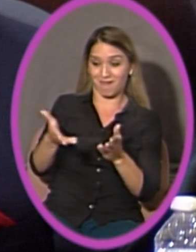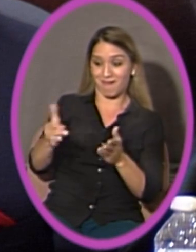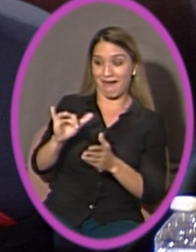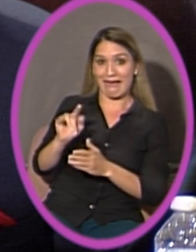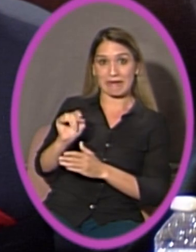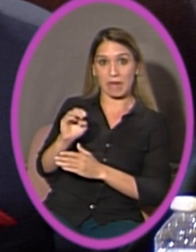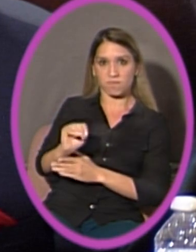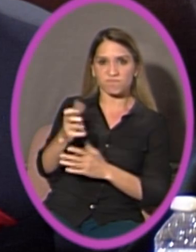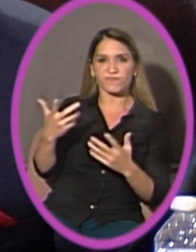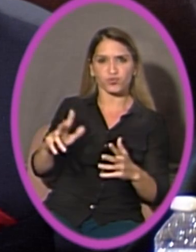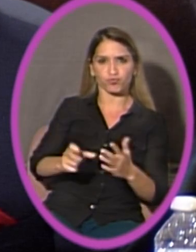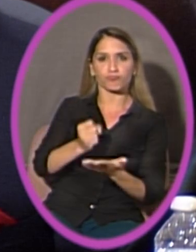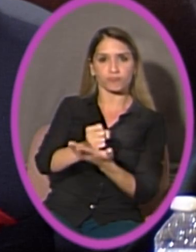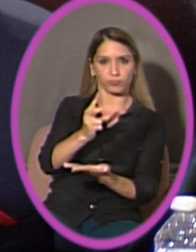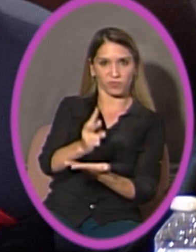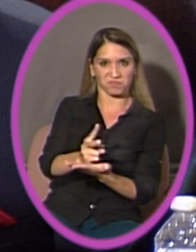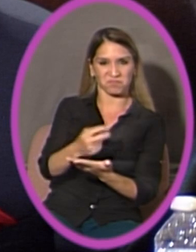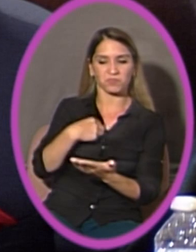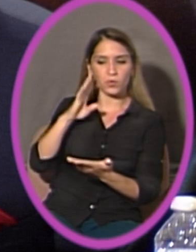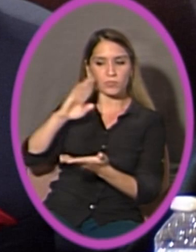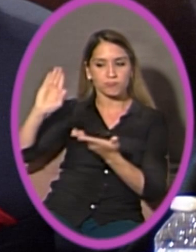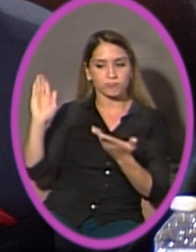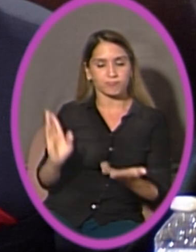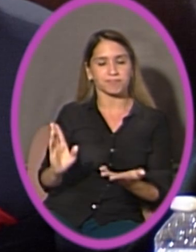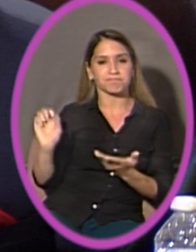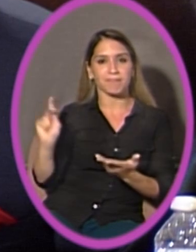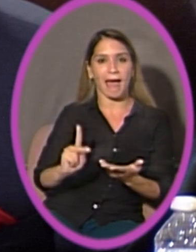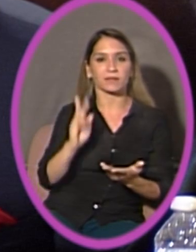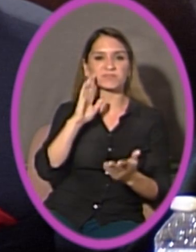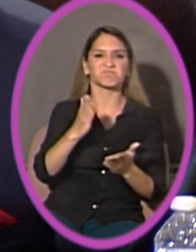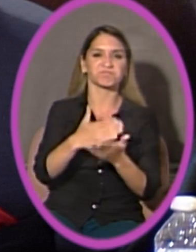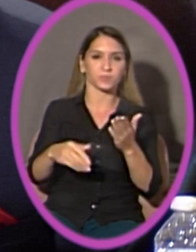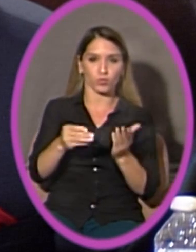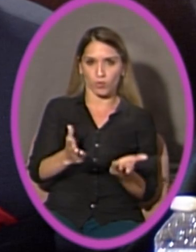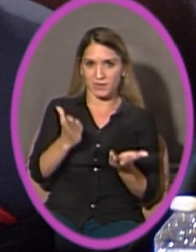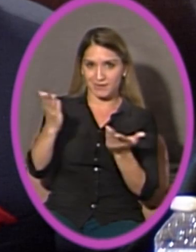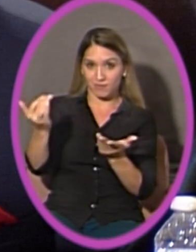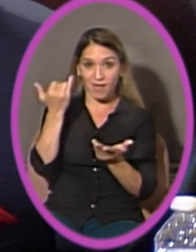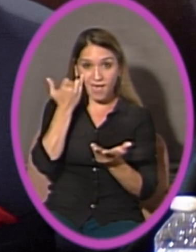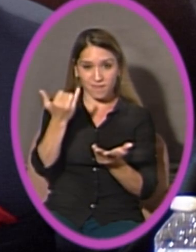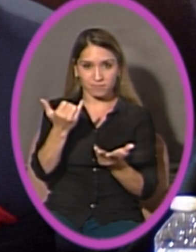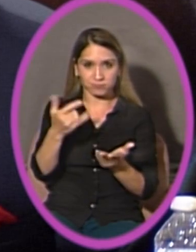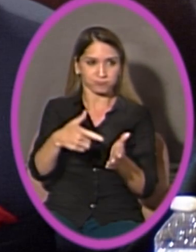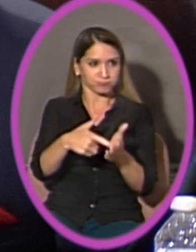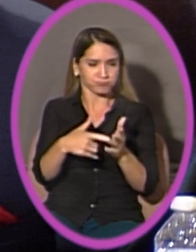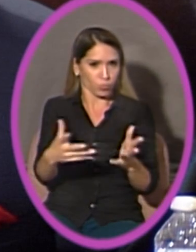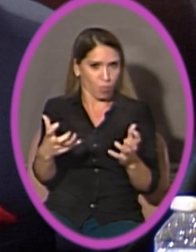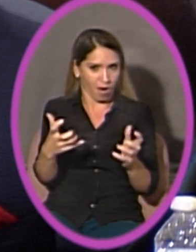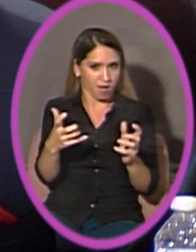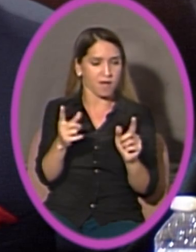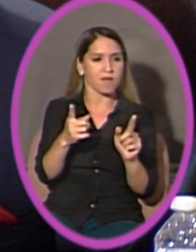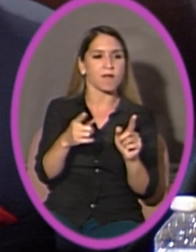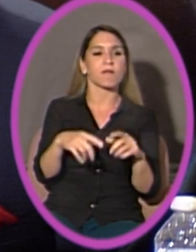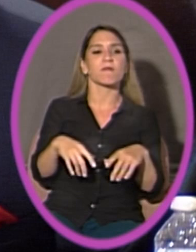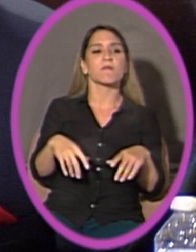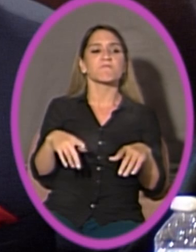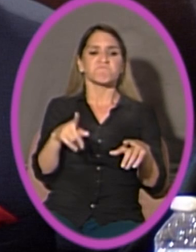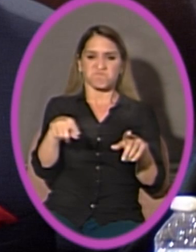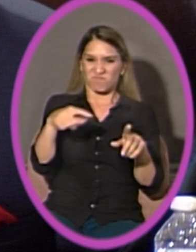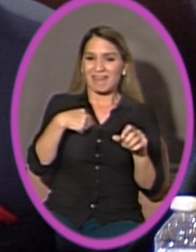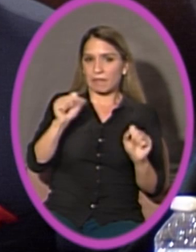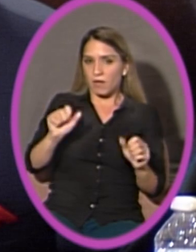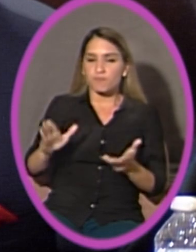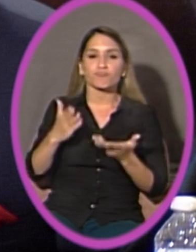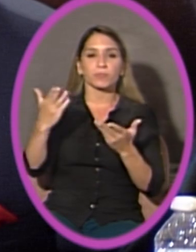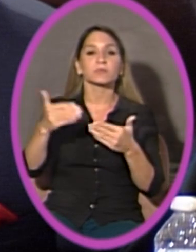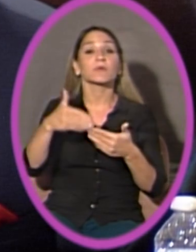I will bring back recommendations, if desired, to the next school board committee meeting.